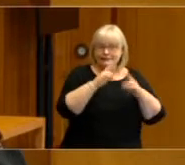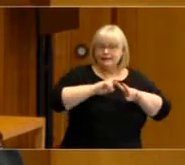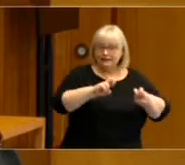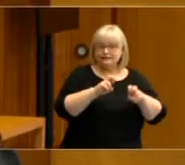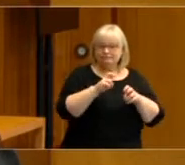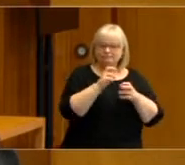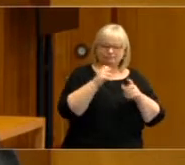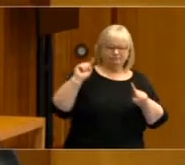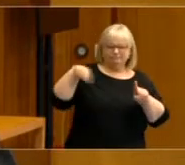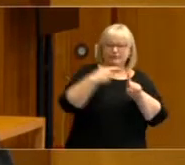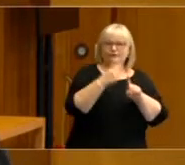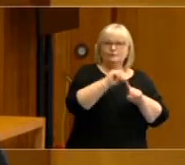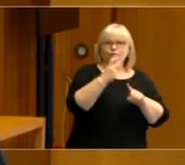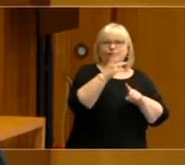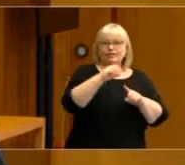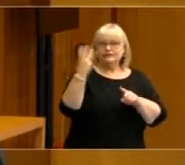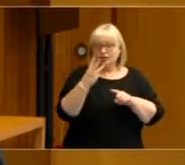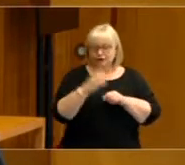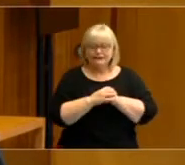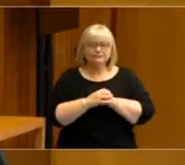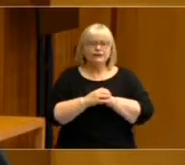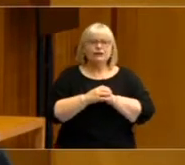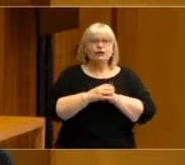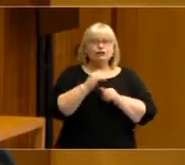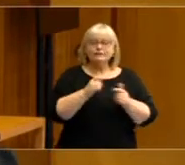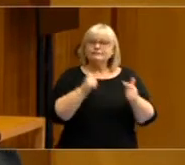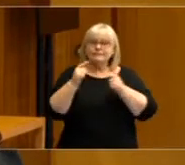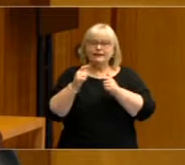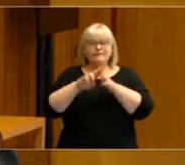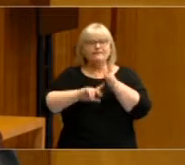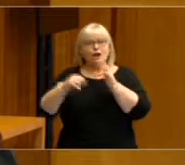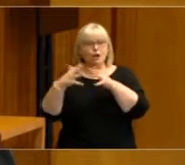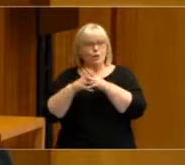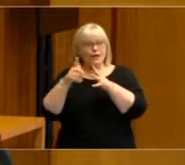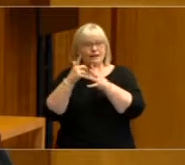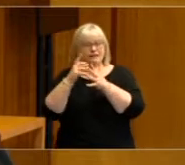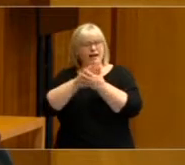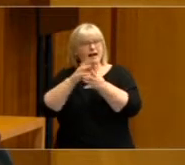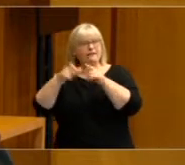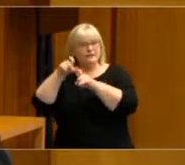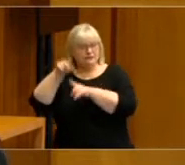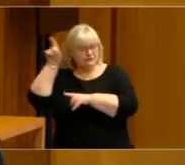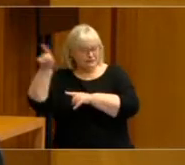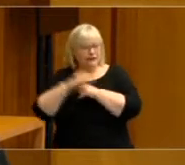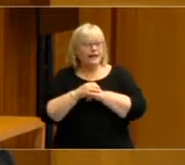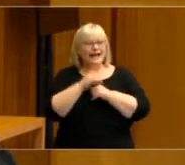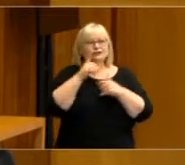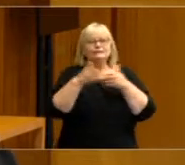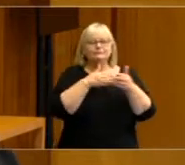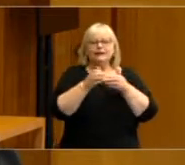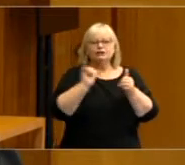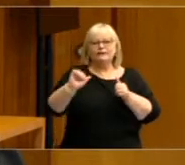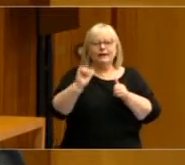She has also previously held a visiting fellowship at Harvard University and has managed the electoral integrity project.